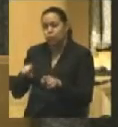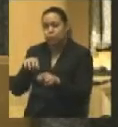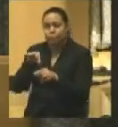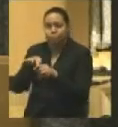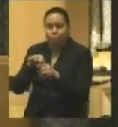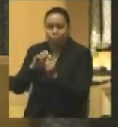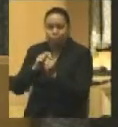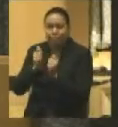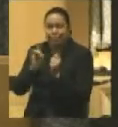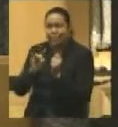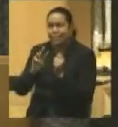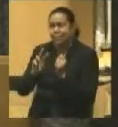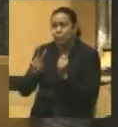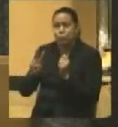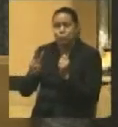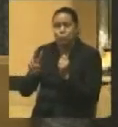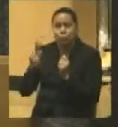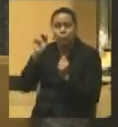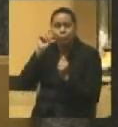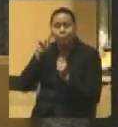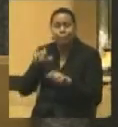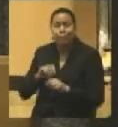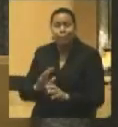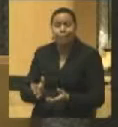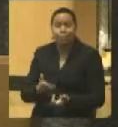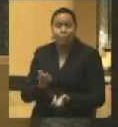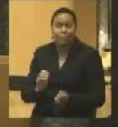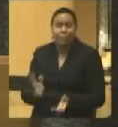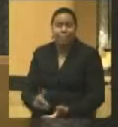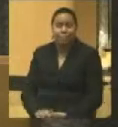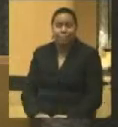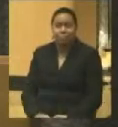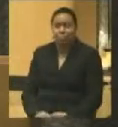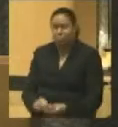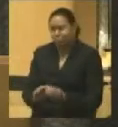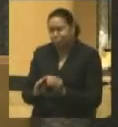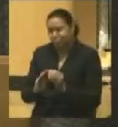1862, Lincoln did almost nothing. And, it showed.